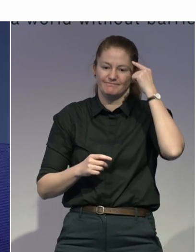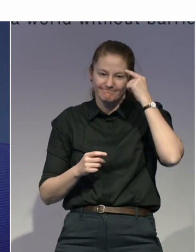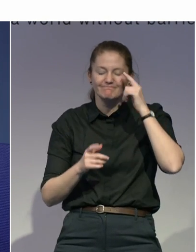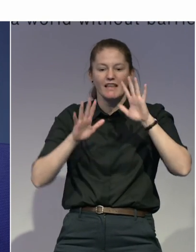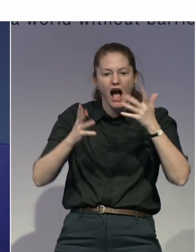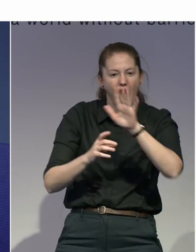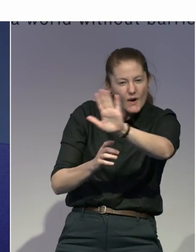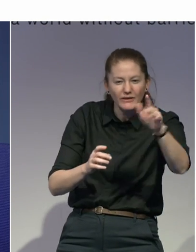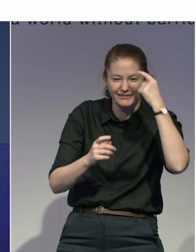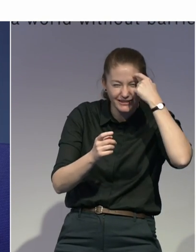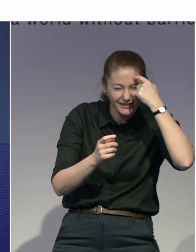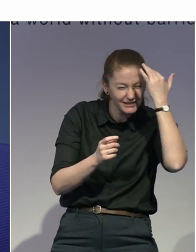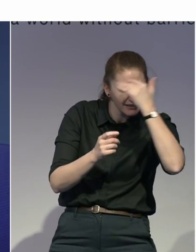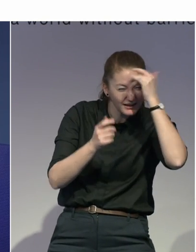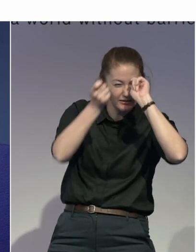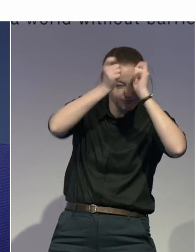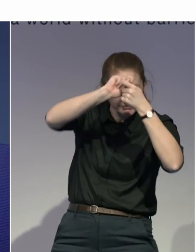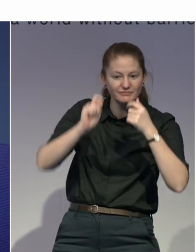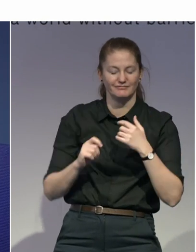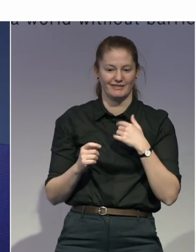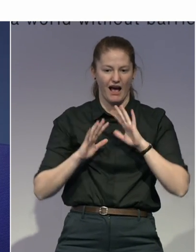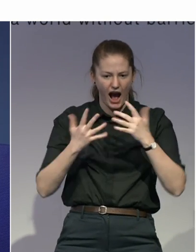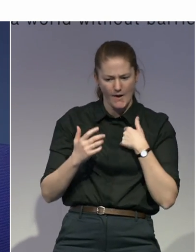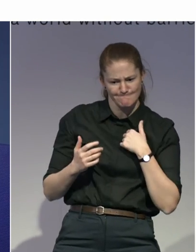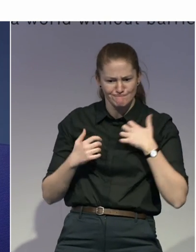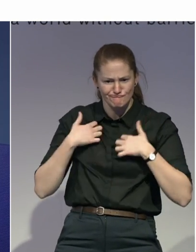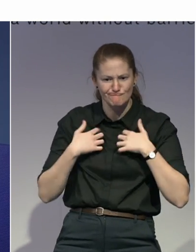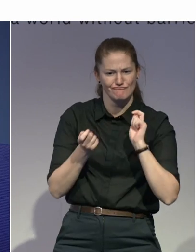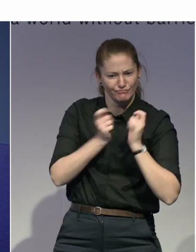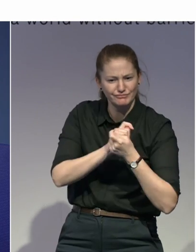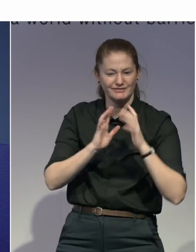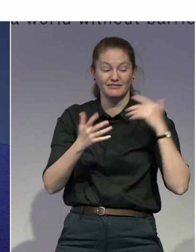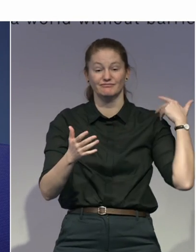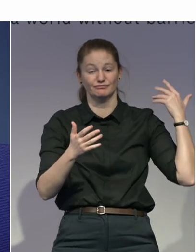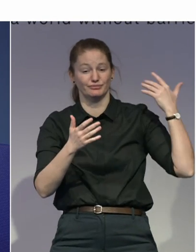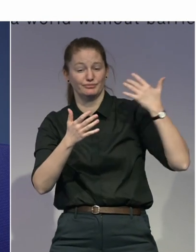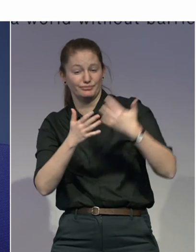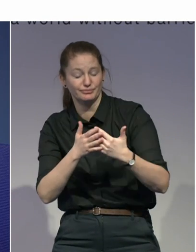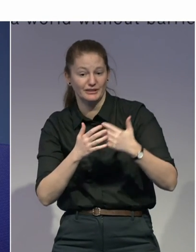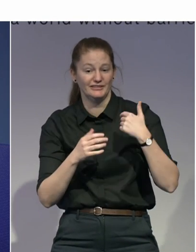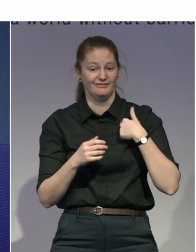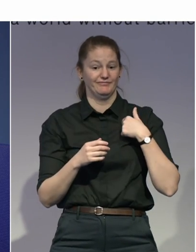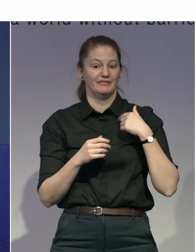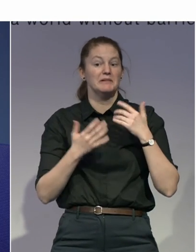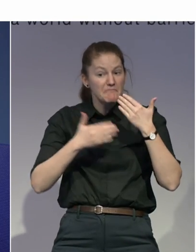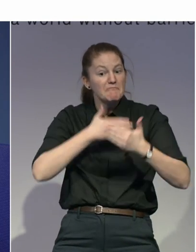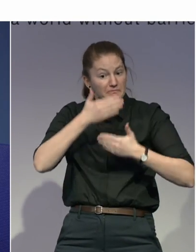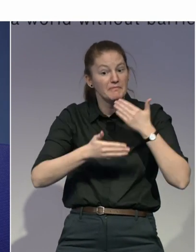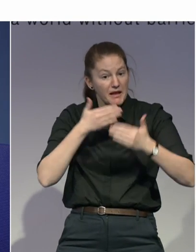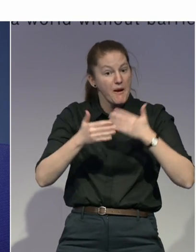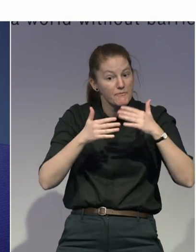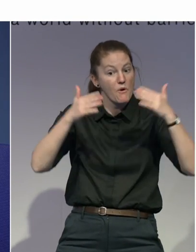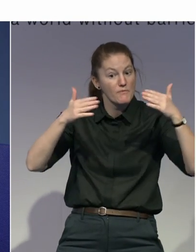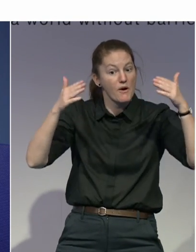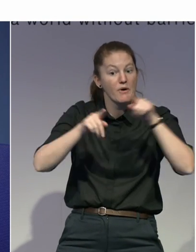better. But I must say that, I mean, three years down the road, we do have a fair bit of attraction, and I see that more and more people are actually more accepting of assistive technology, more